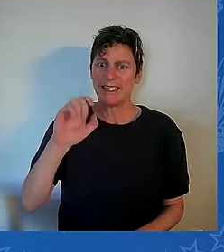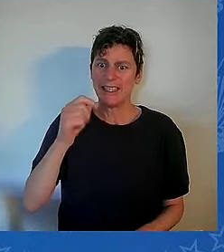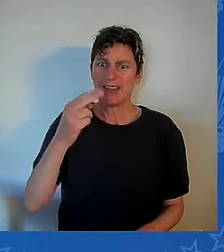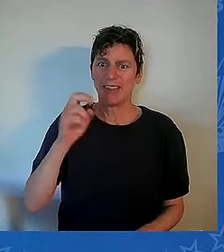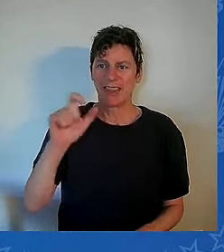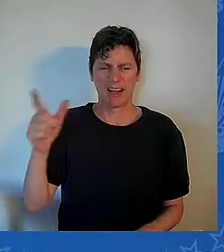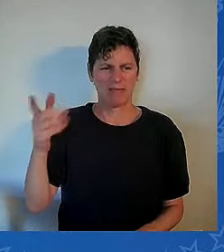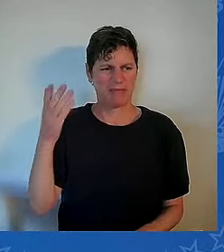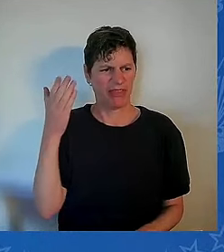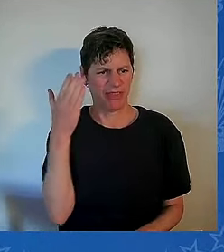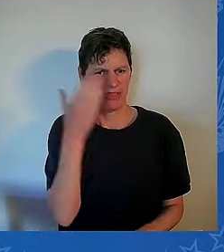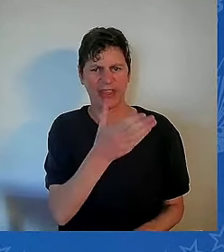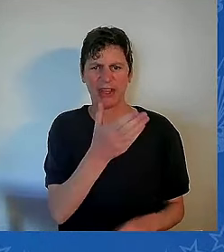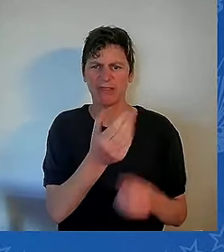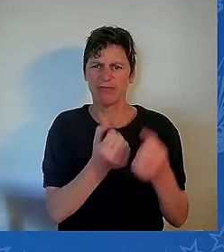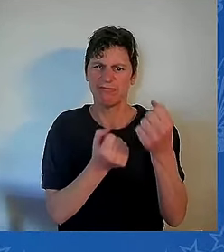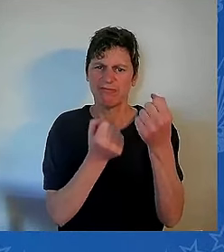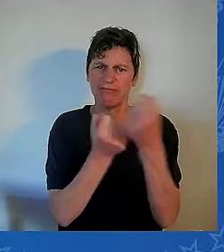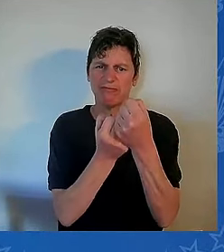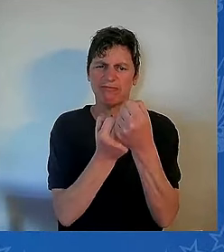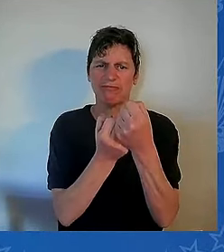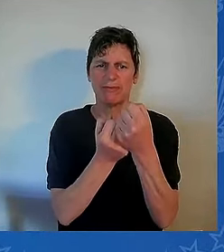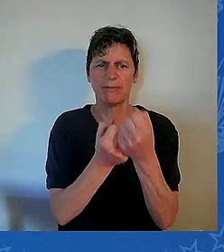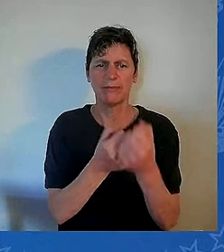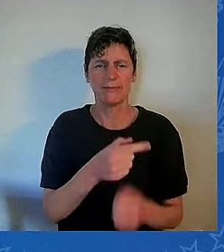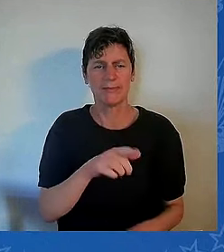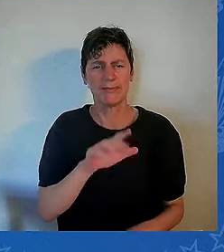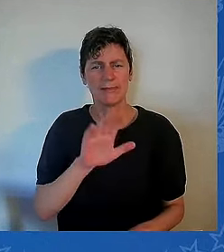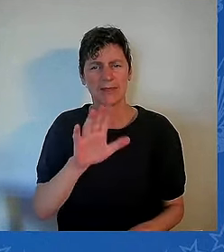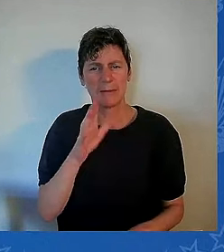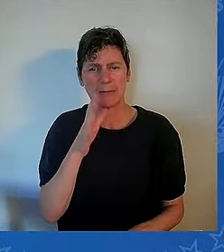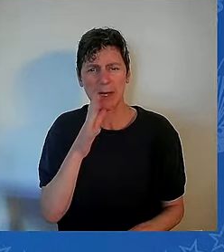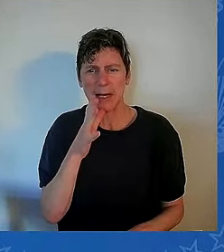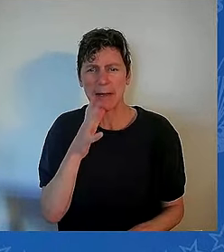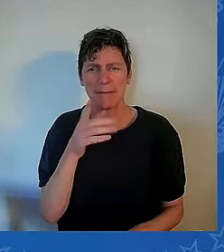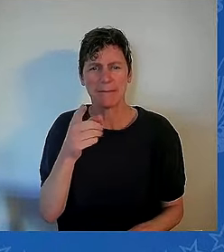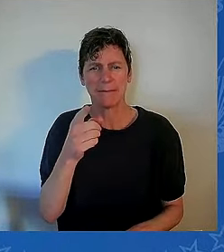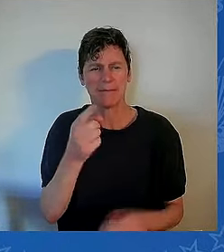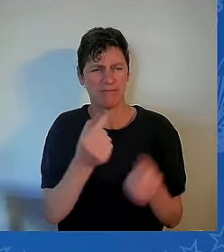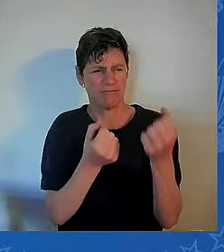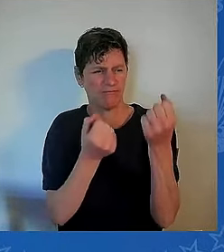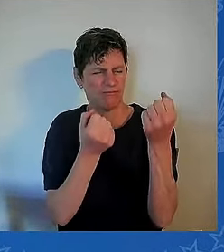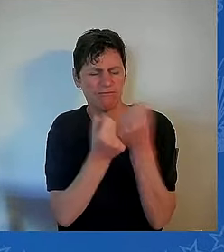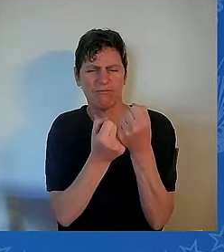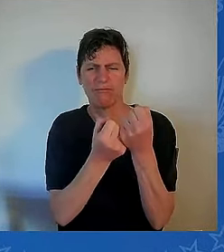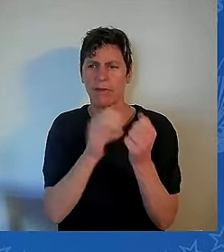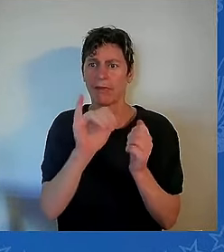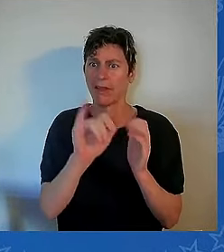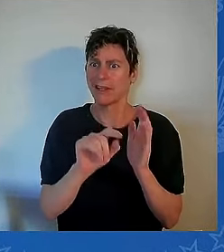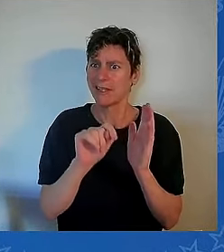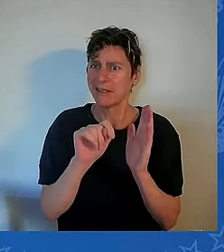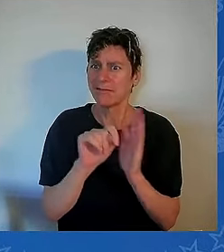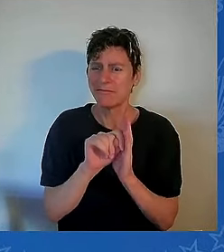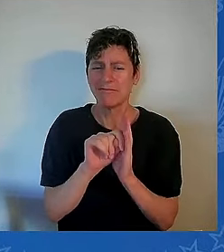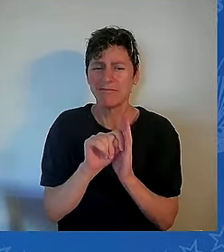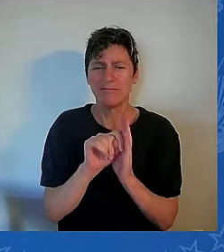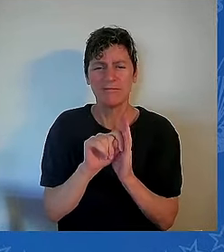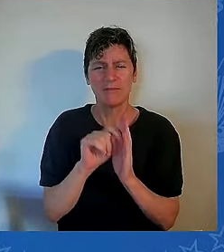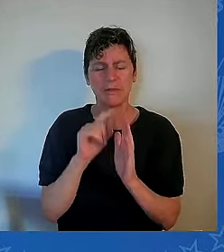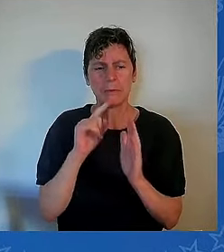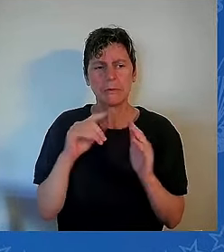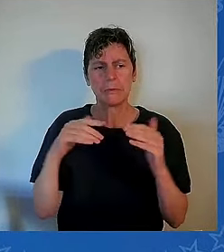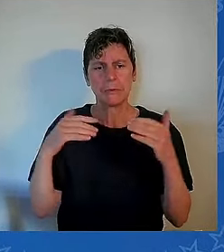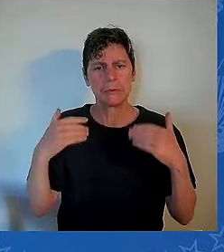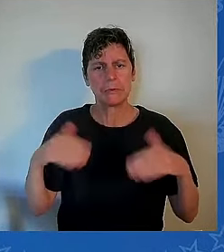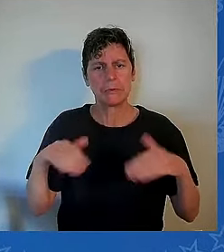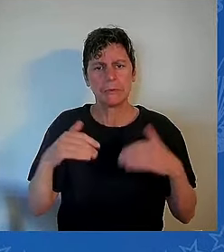As soon as I got elected president, I received a letter from your mom. The